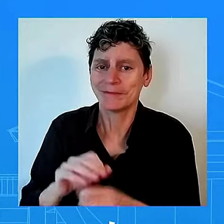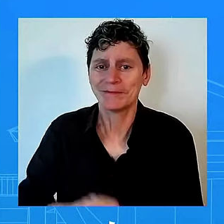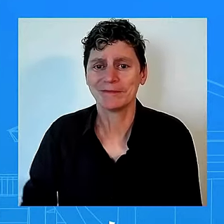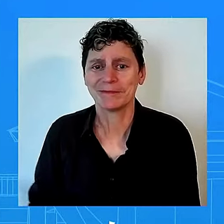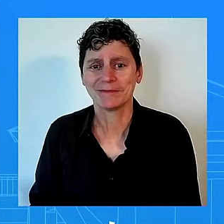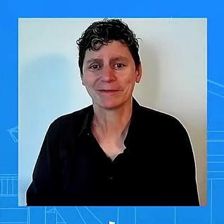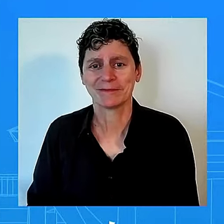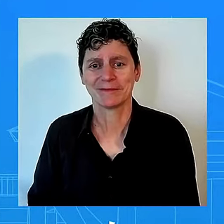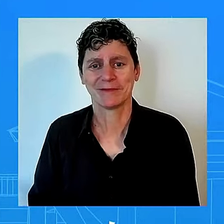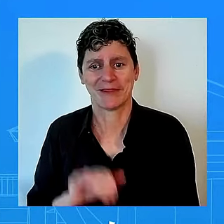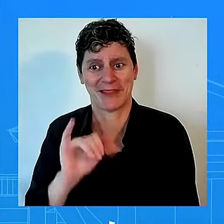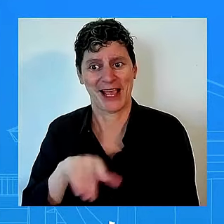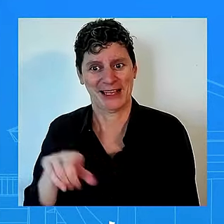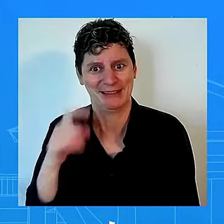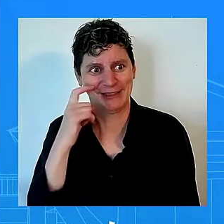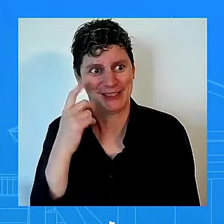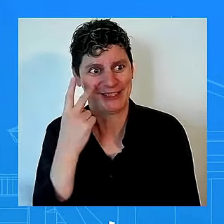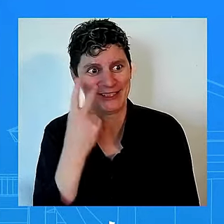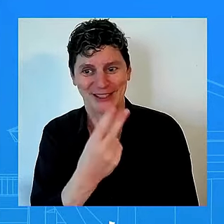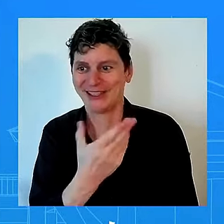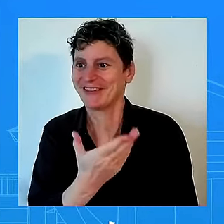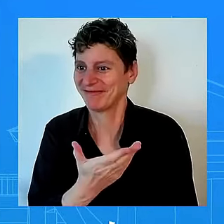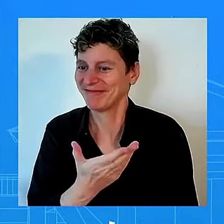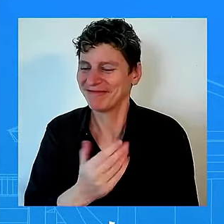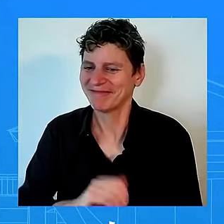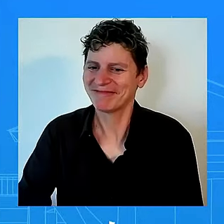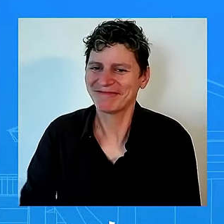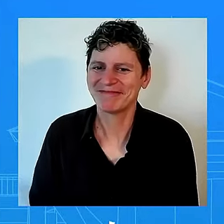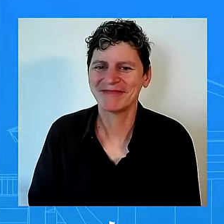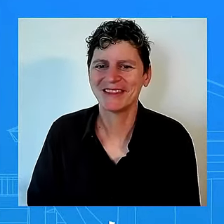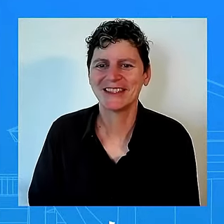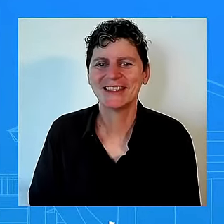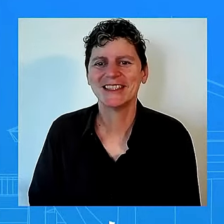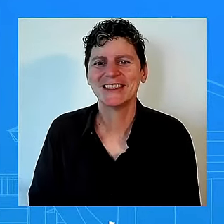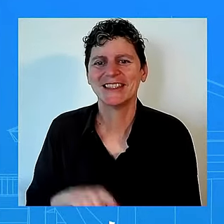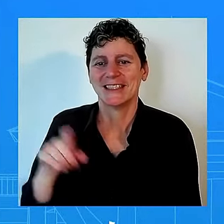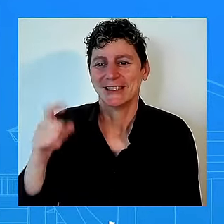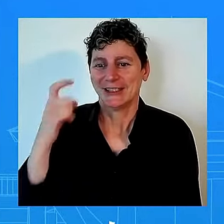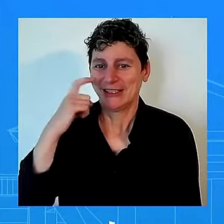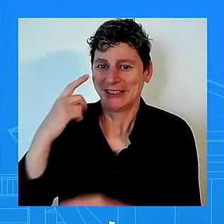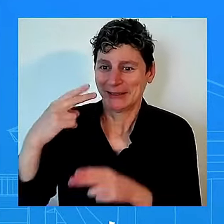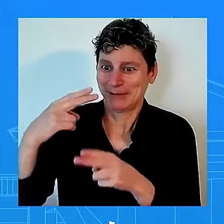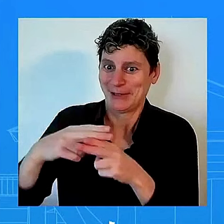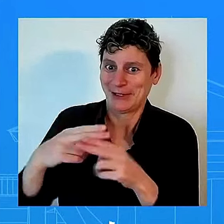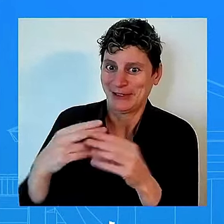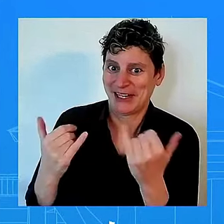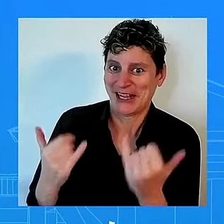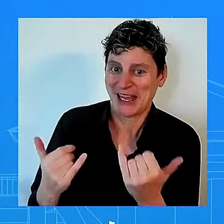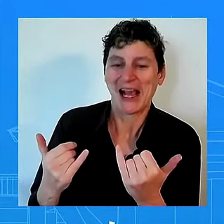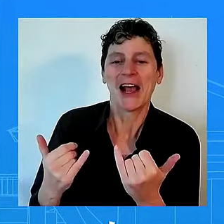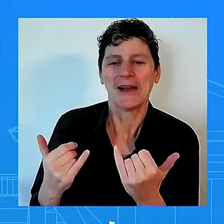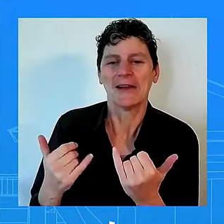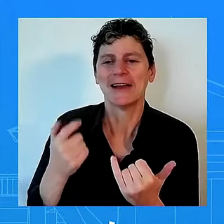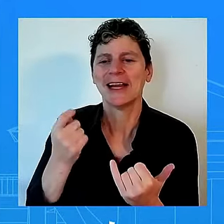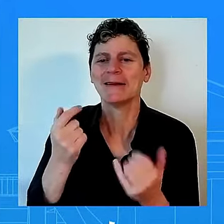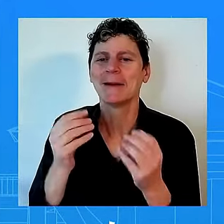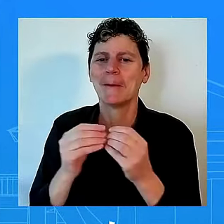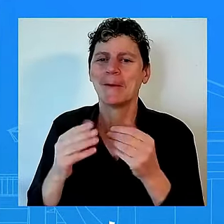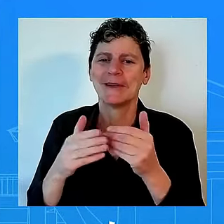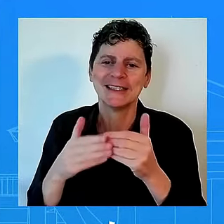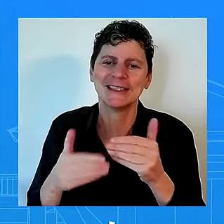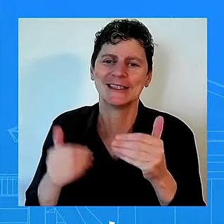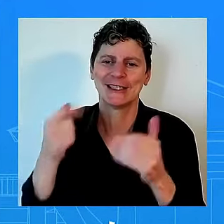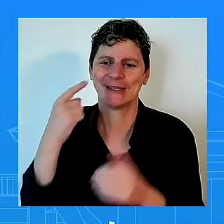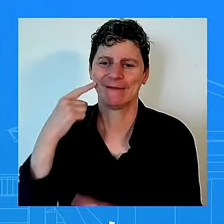um uh is a way to make it easier uh for americans to register certainly uh to vote it is a